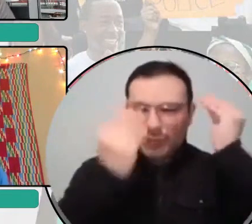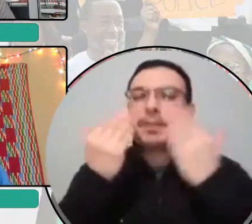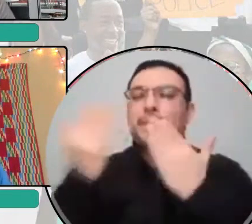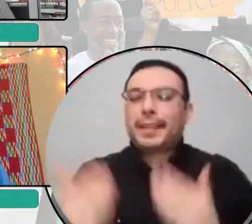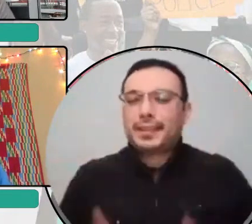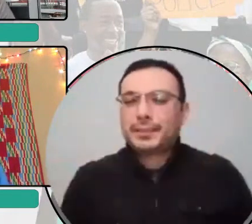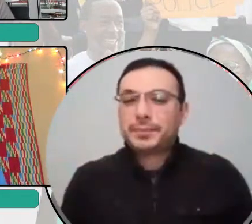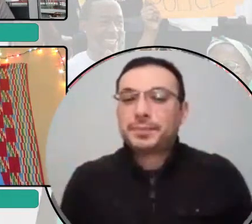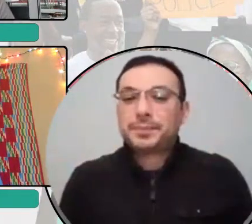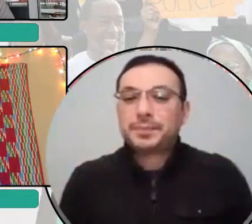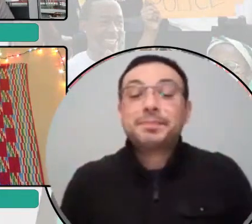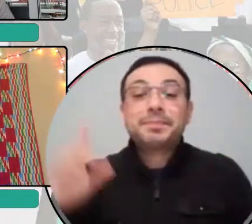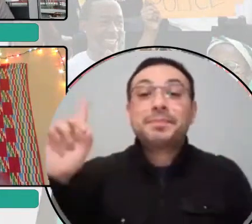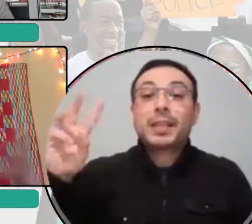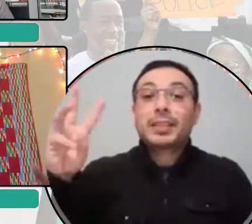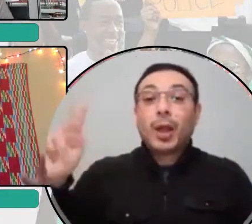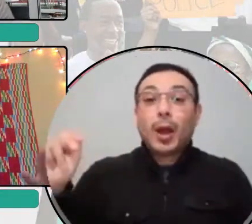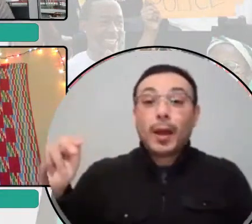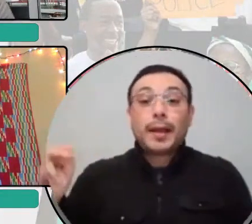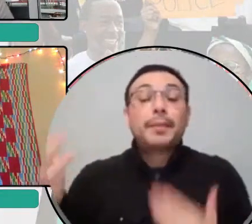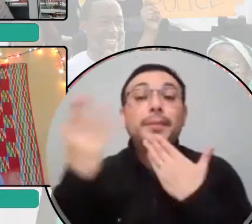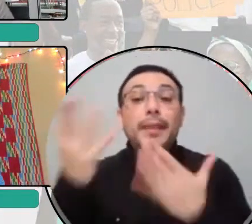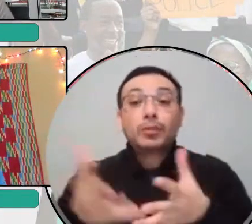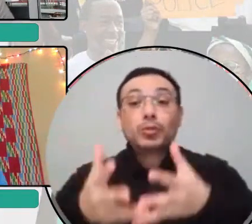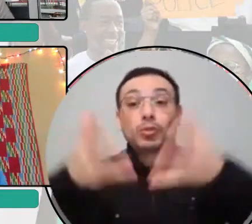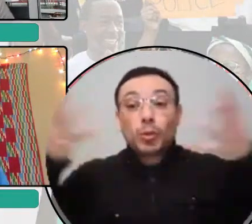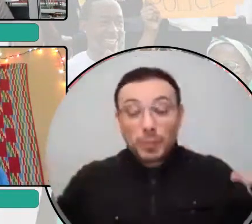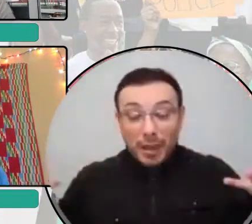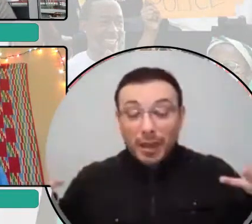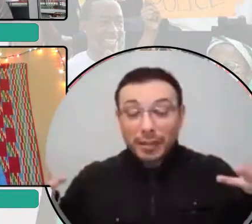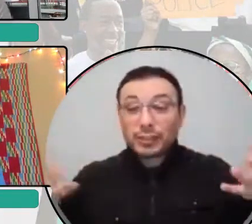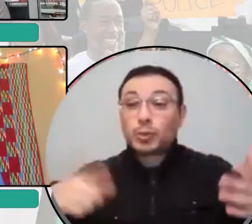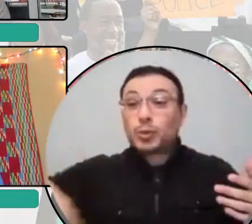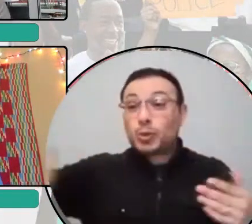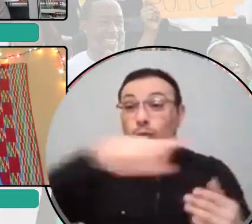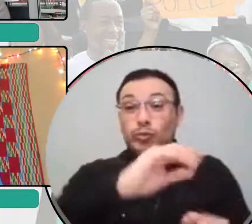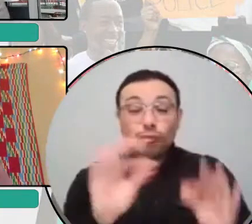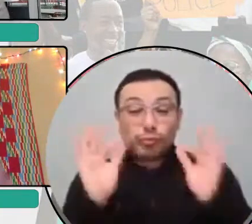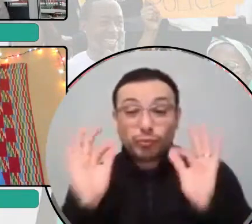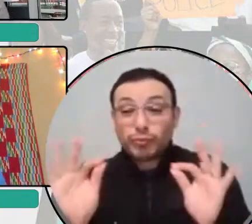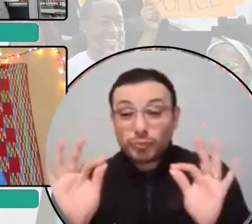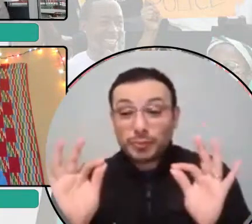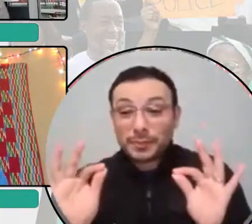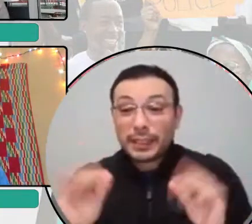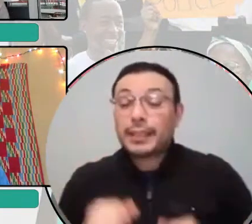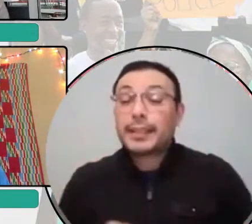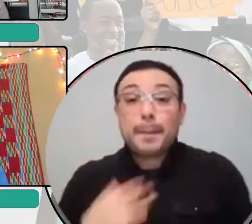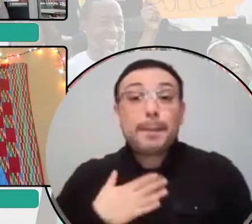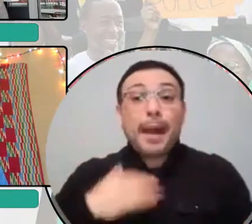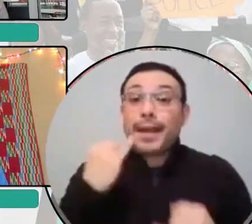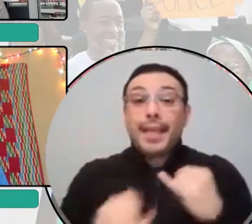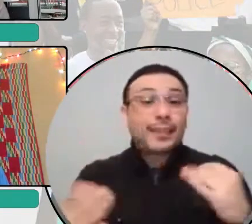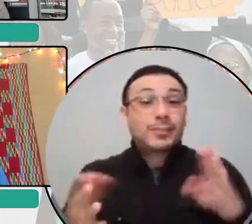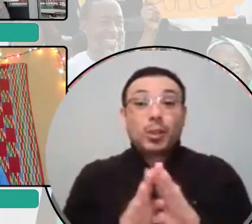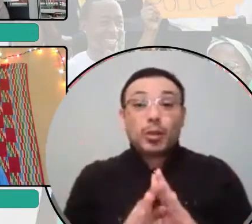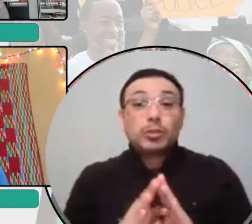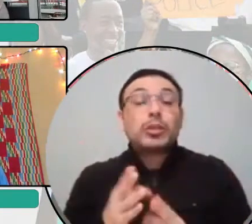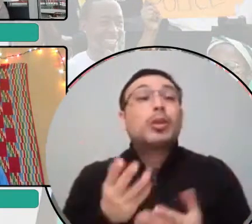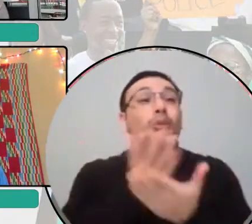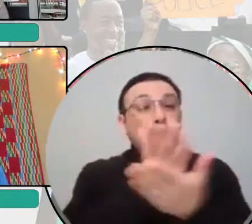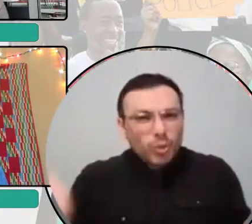Thank y'all so much. You've been great panelists and I'll give my last words, everyone get organized, build